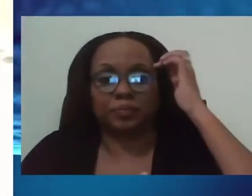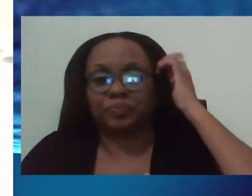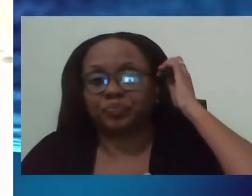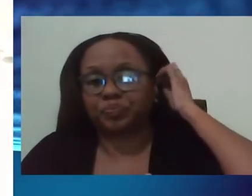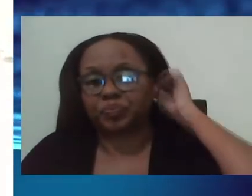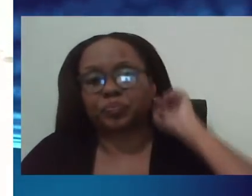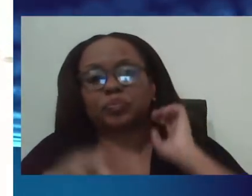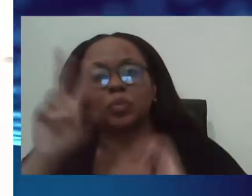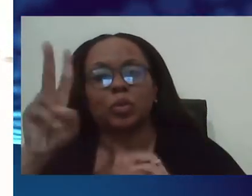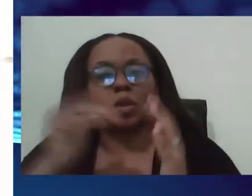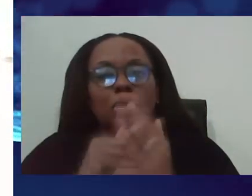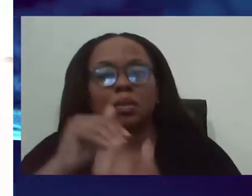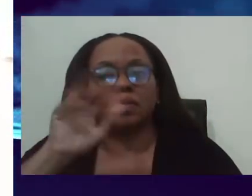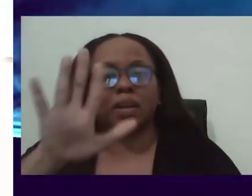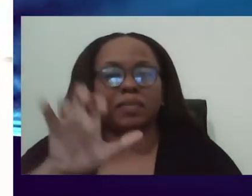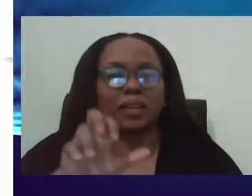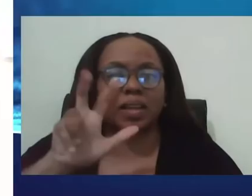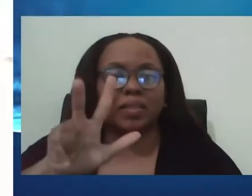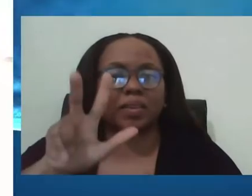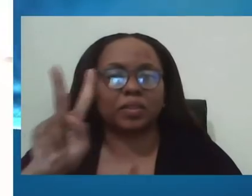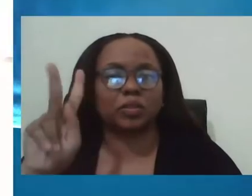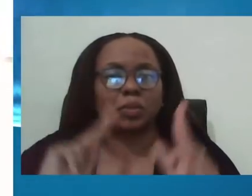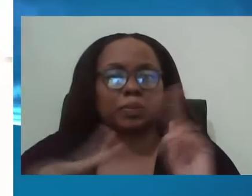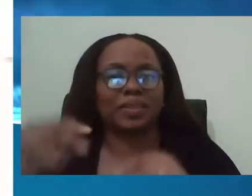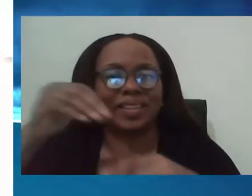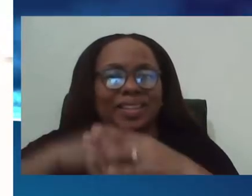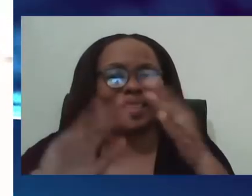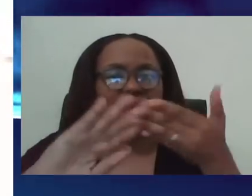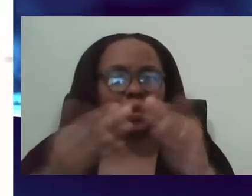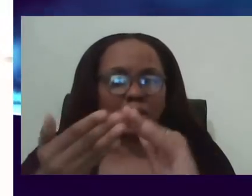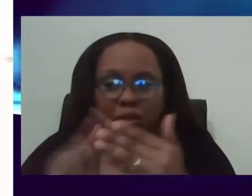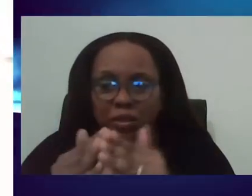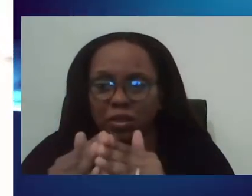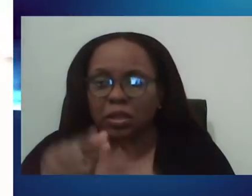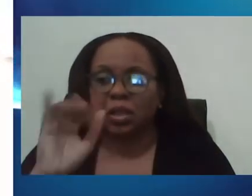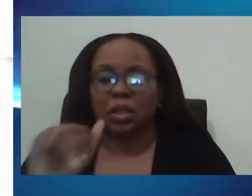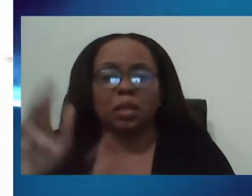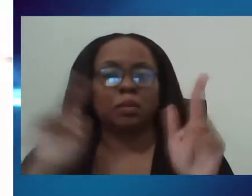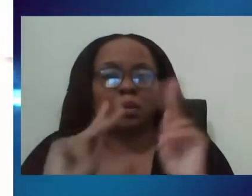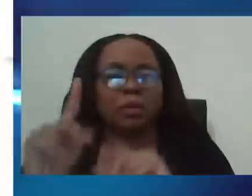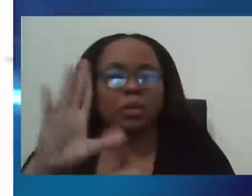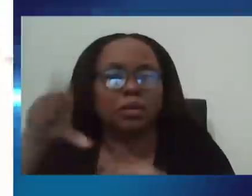,532 people in the community. These are people that are in the isolation program?